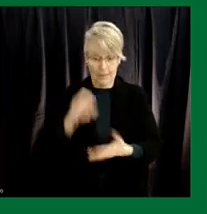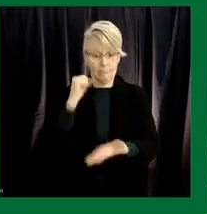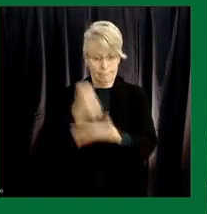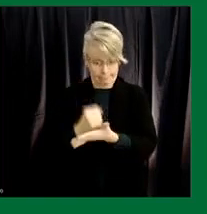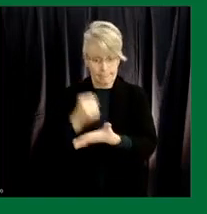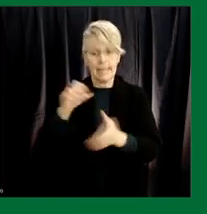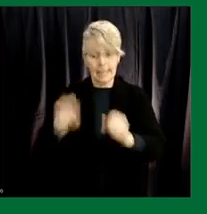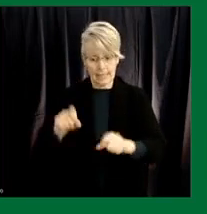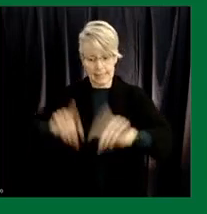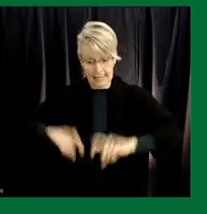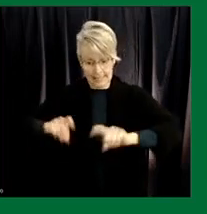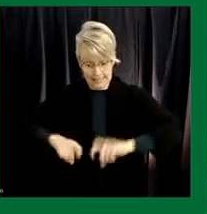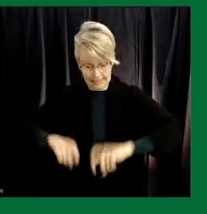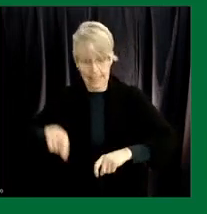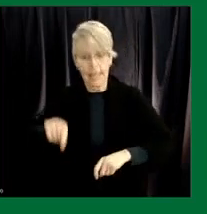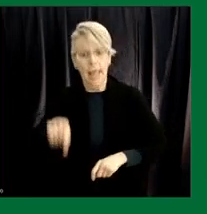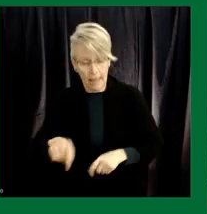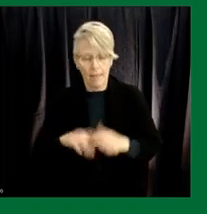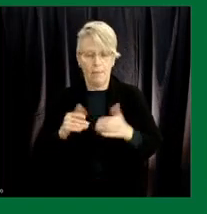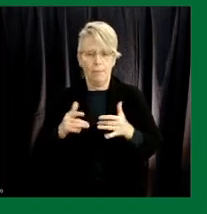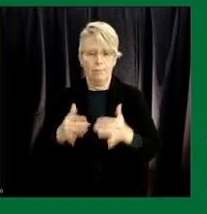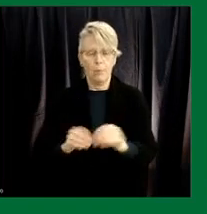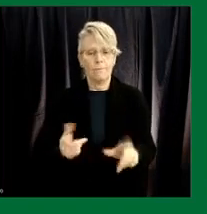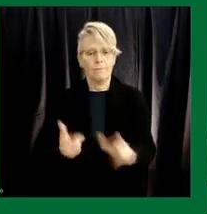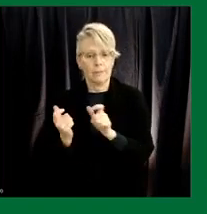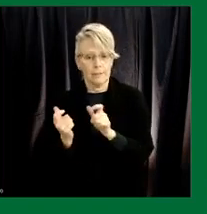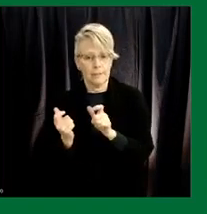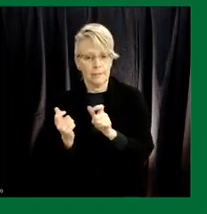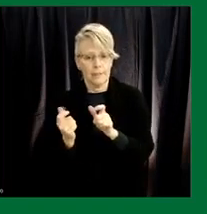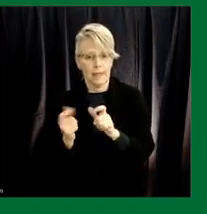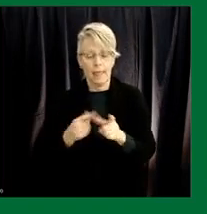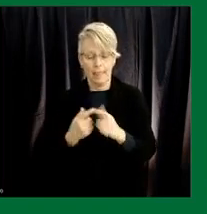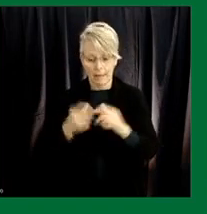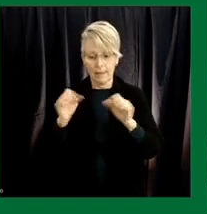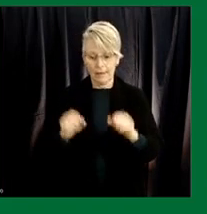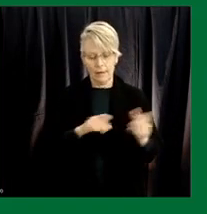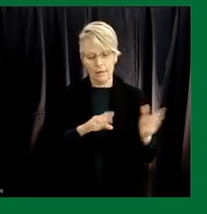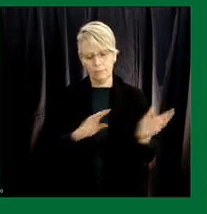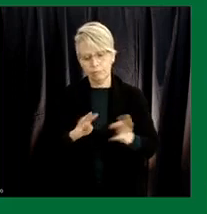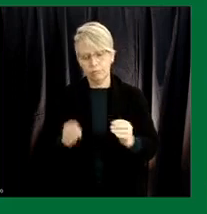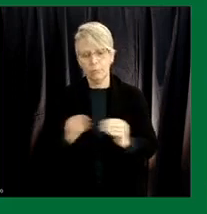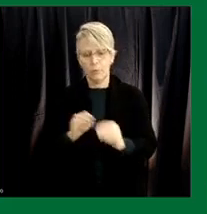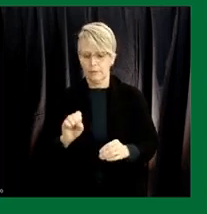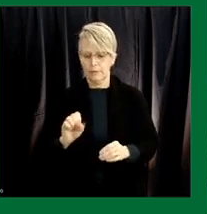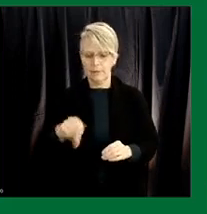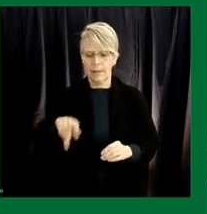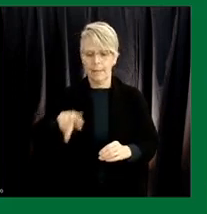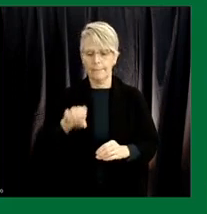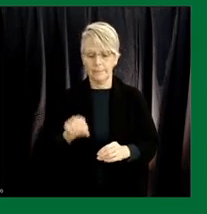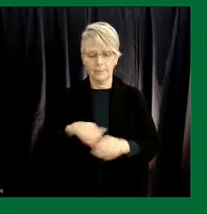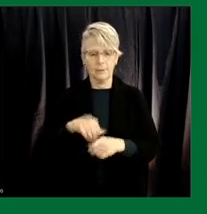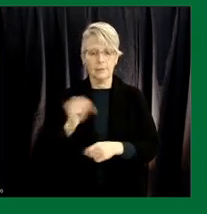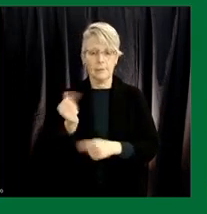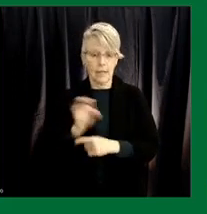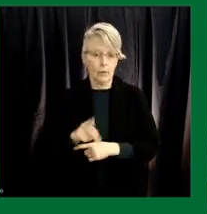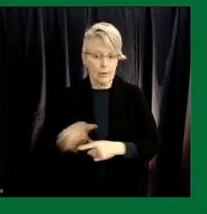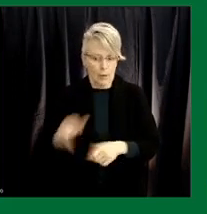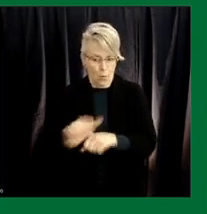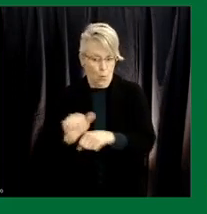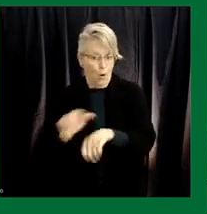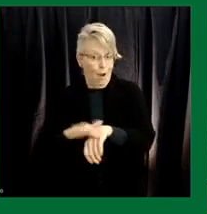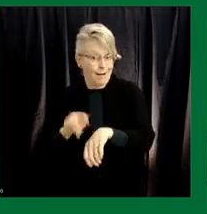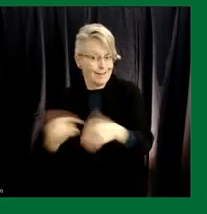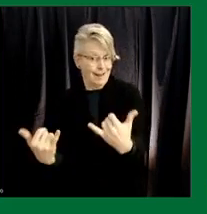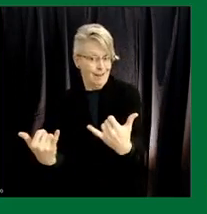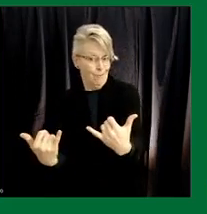the testing time but also allow us to test a larger number of samples here in saskatchewan so they're working through that and